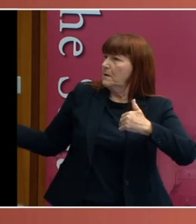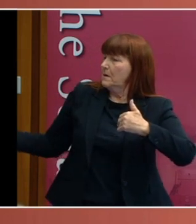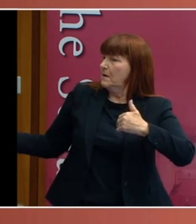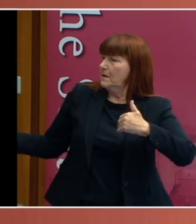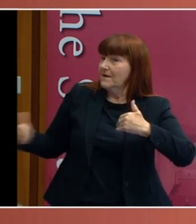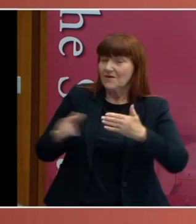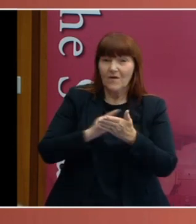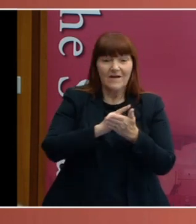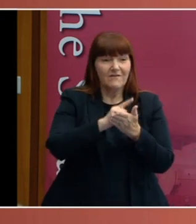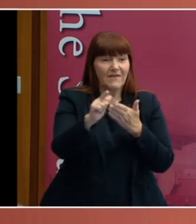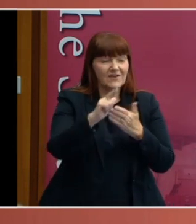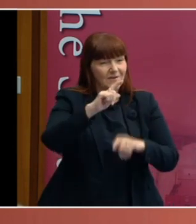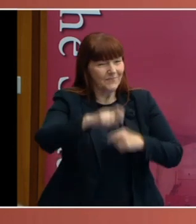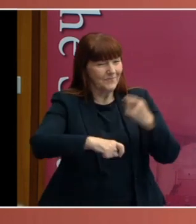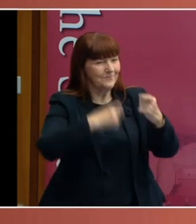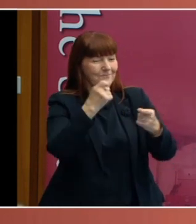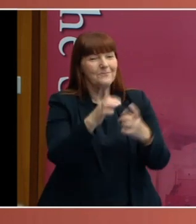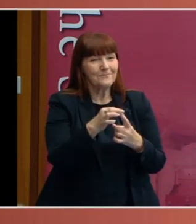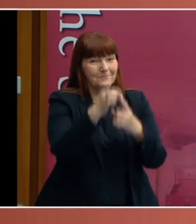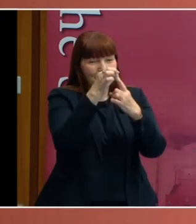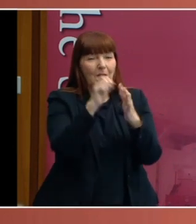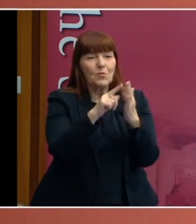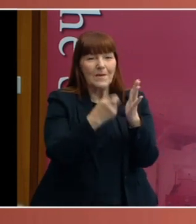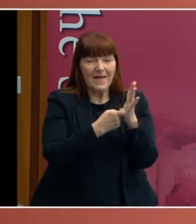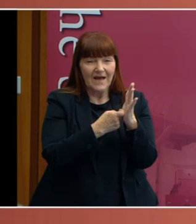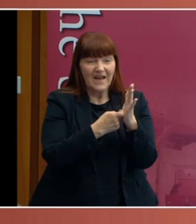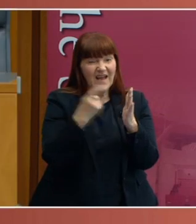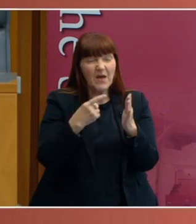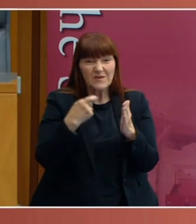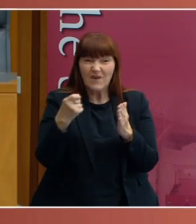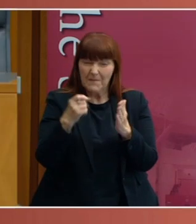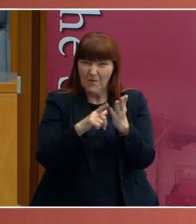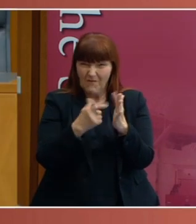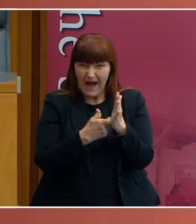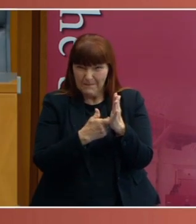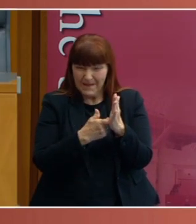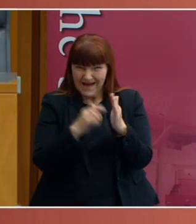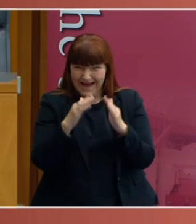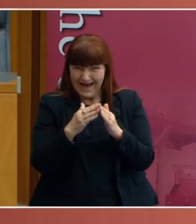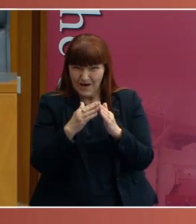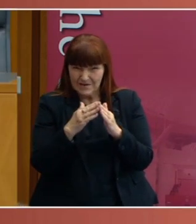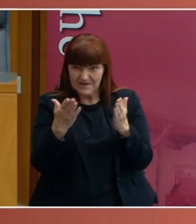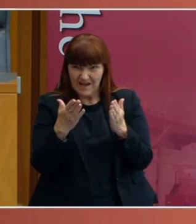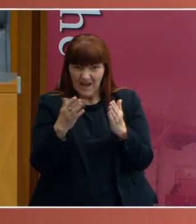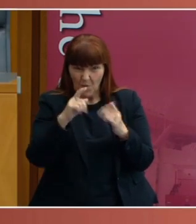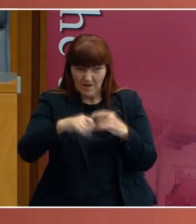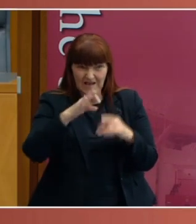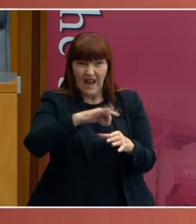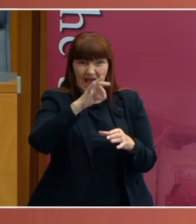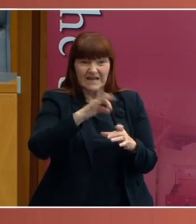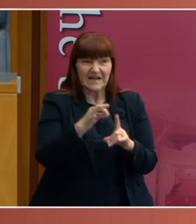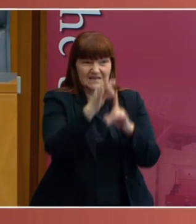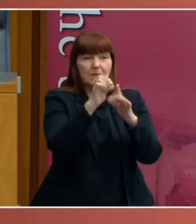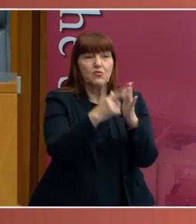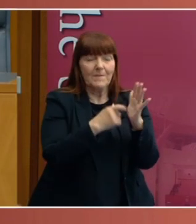himself became Premier, despite being a member of the upper house, which is quite interesting. For various